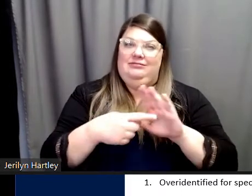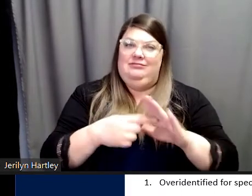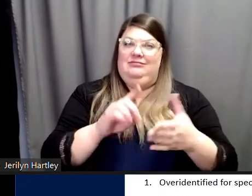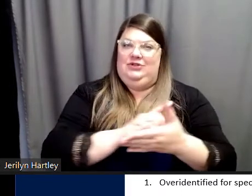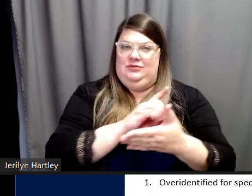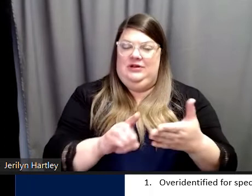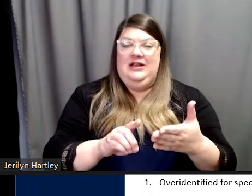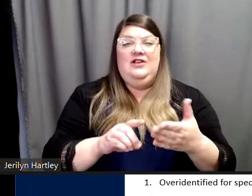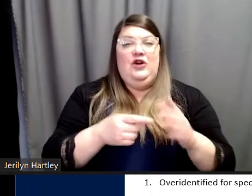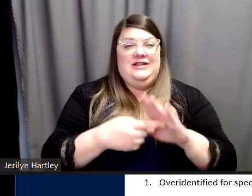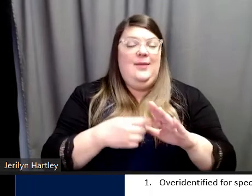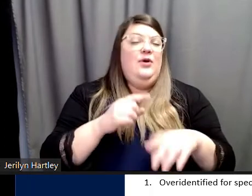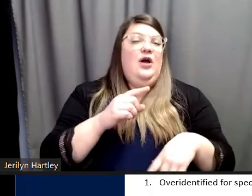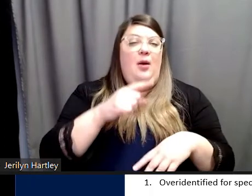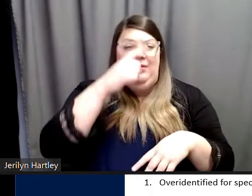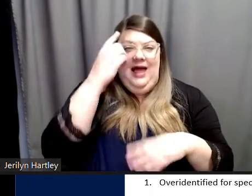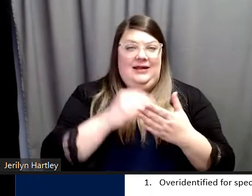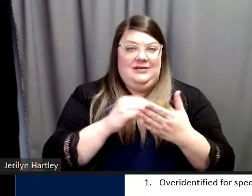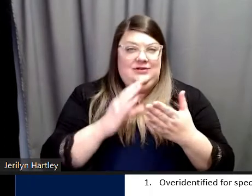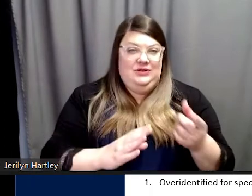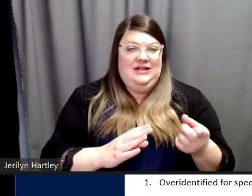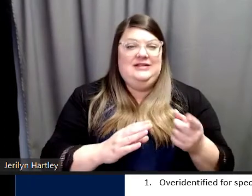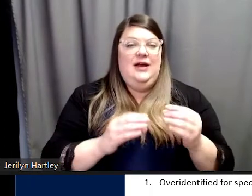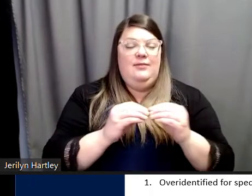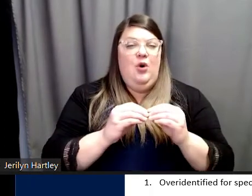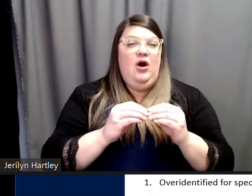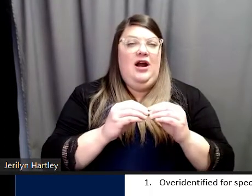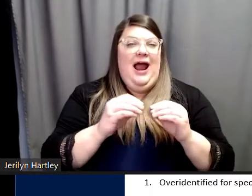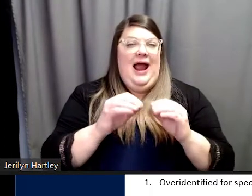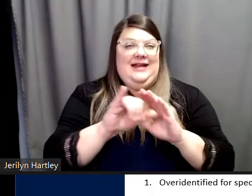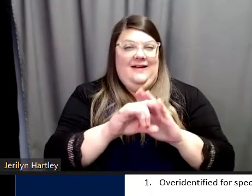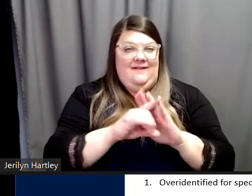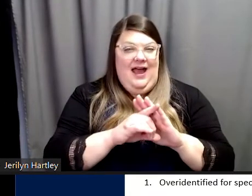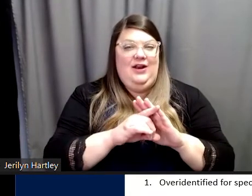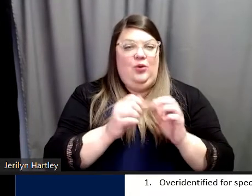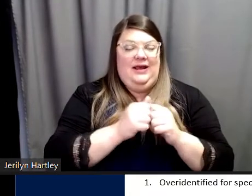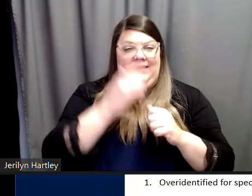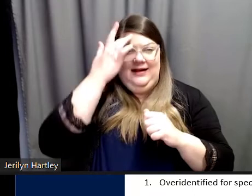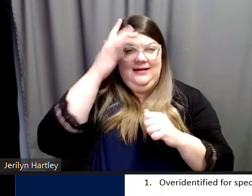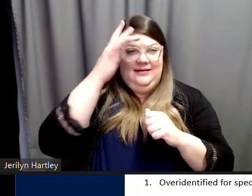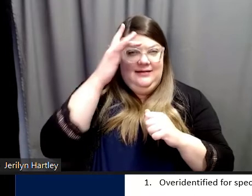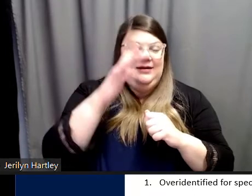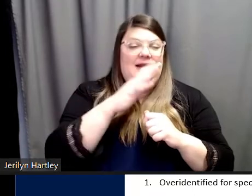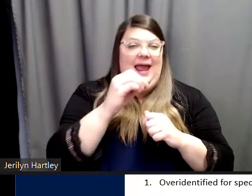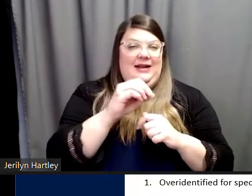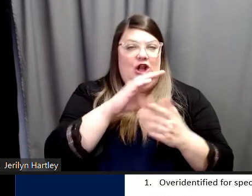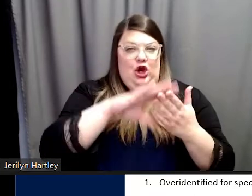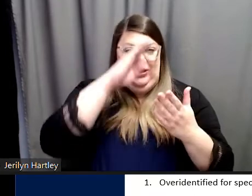more likely to be identified with intellectual and learning disabilities. On